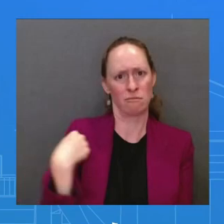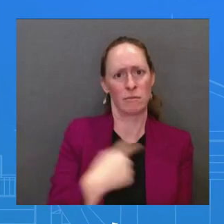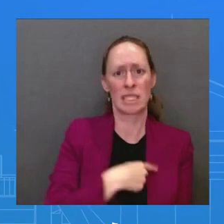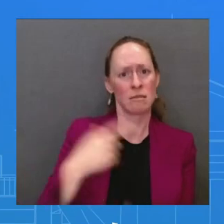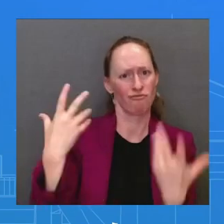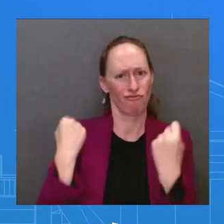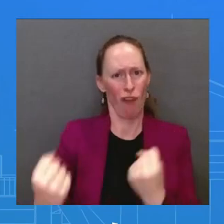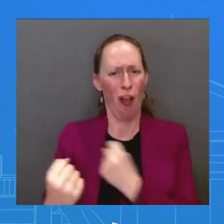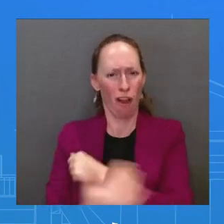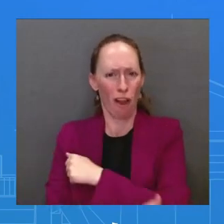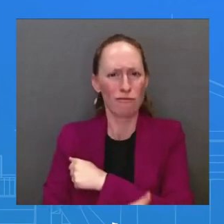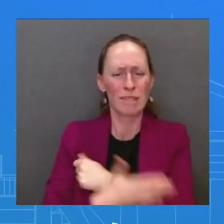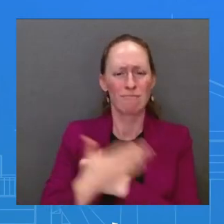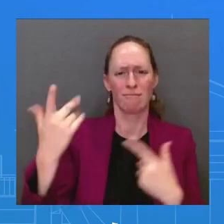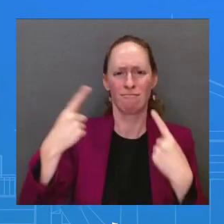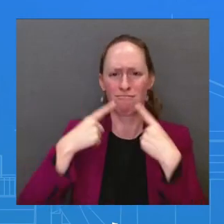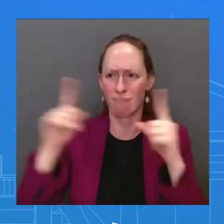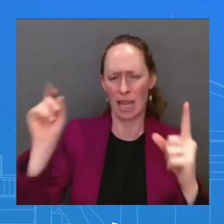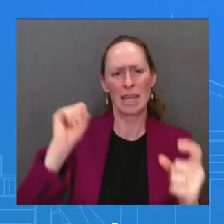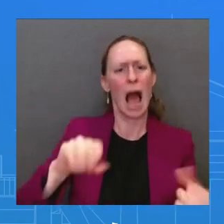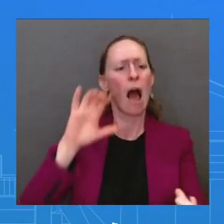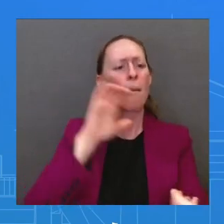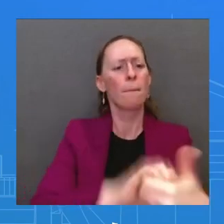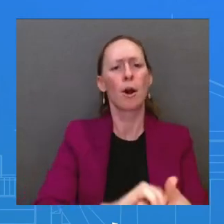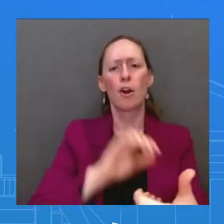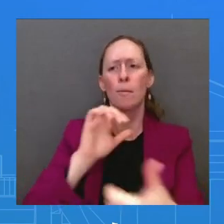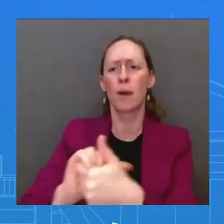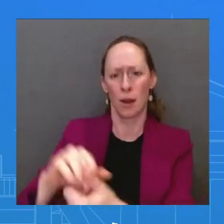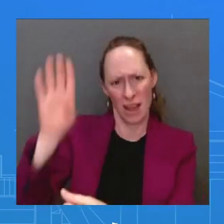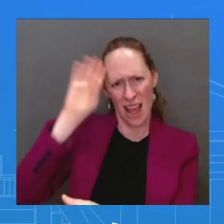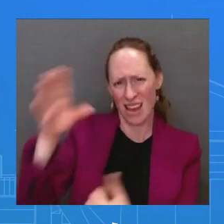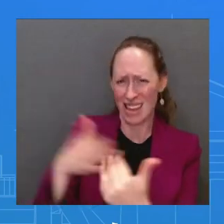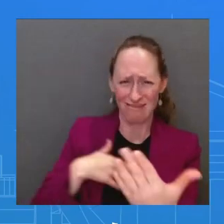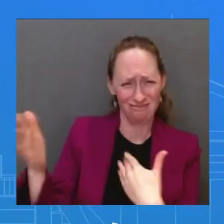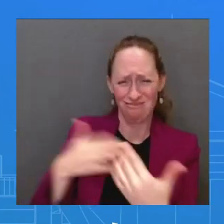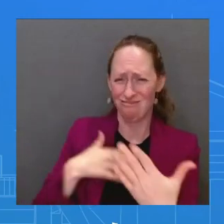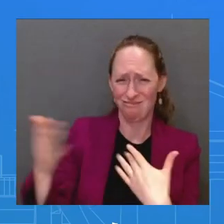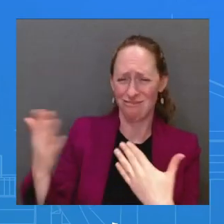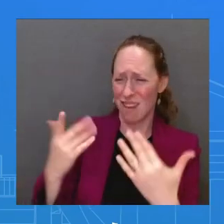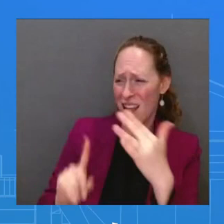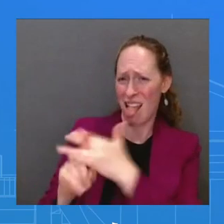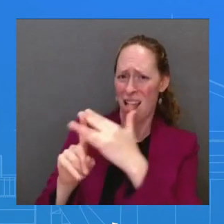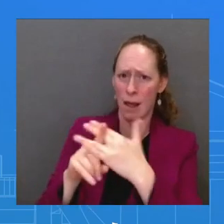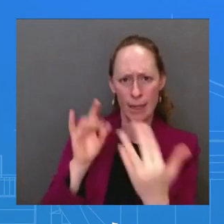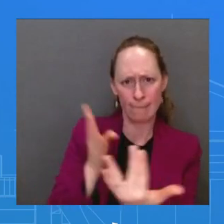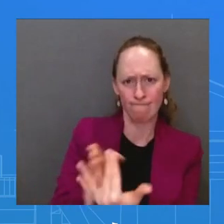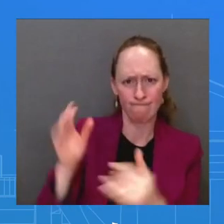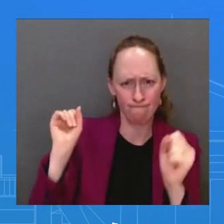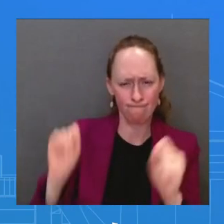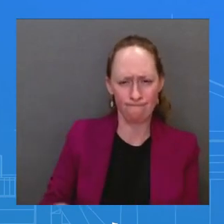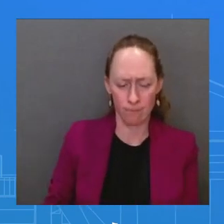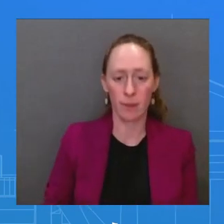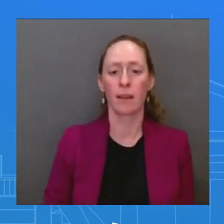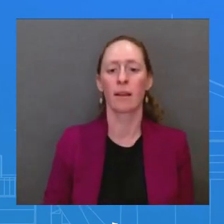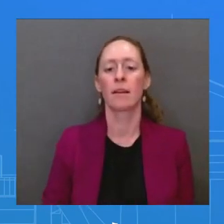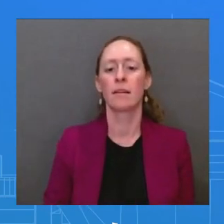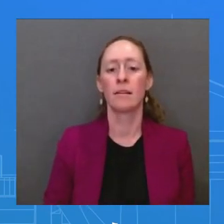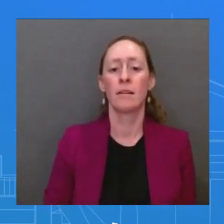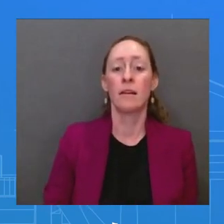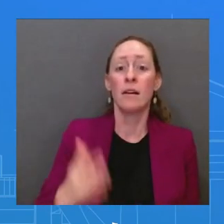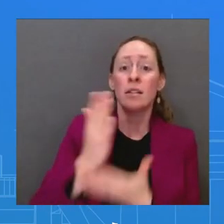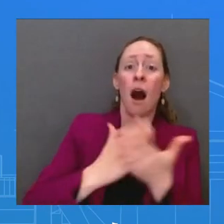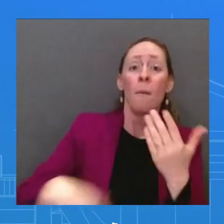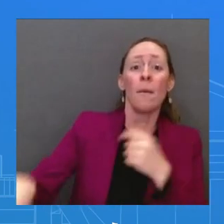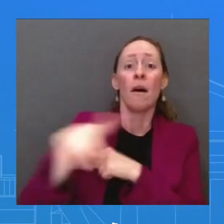Delhi, our focus is going to be on delivering for developing countries, making progress on key priorities for the American people from